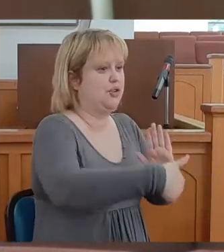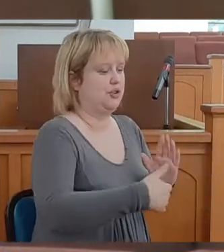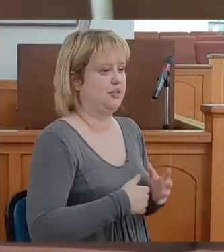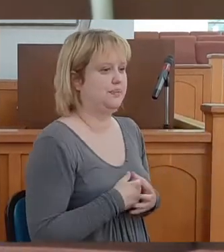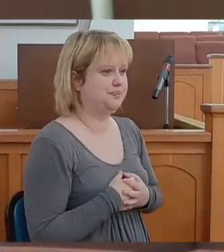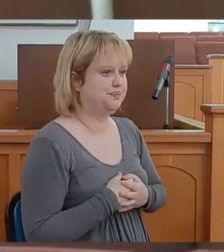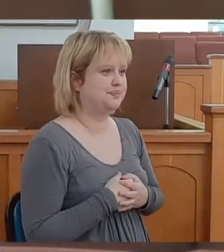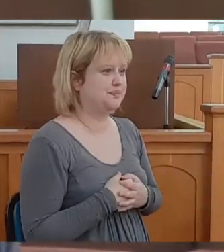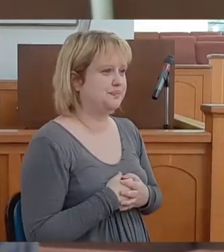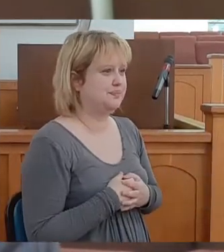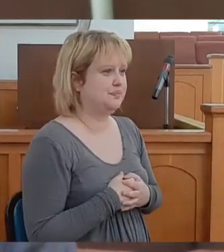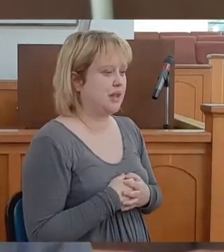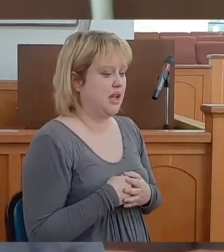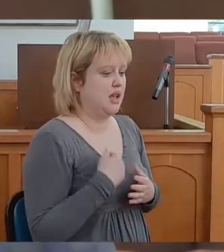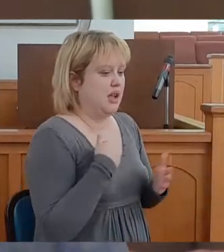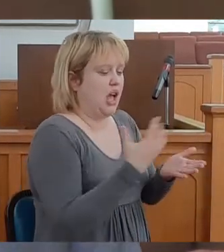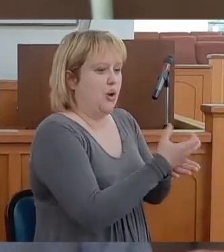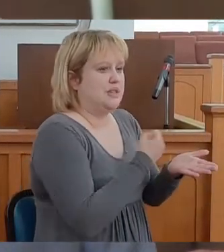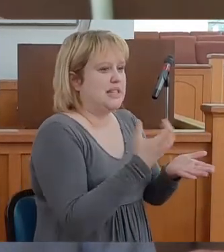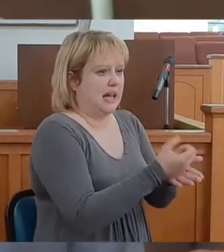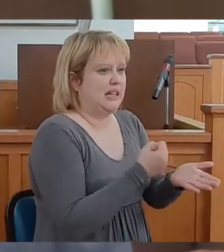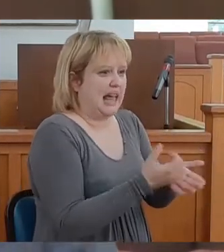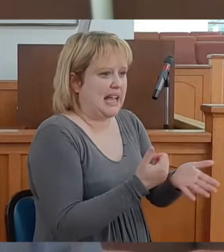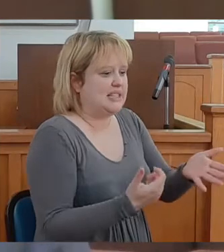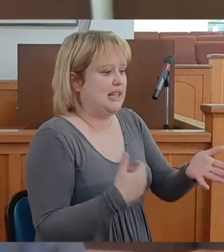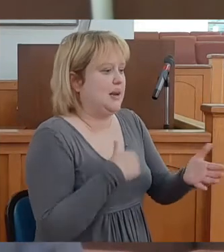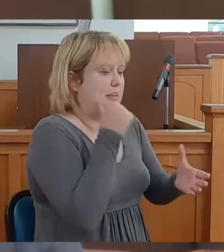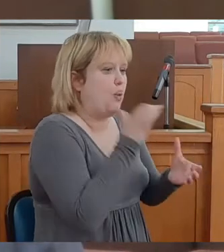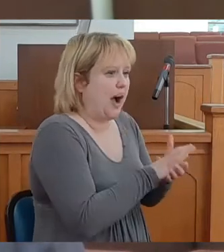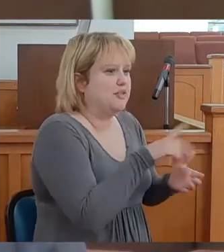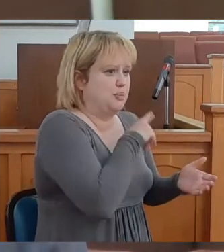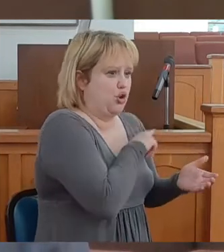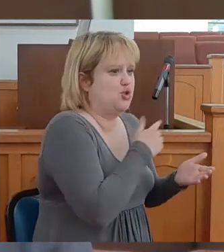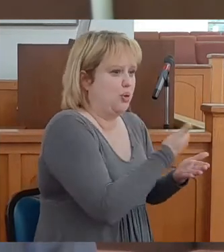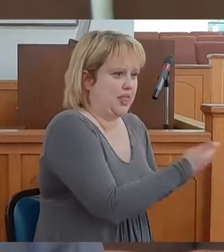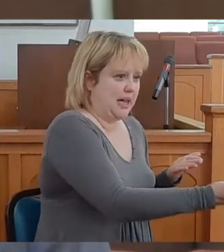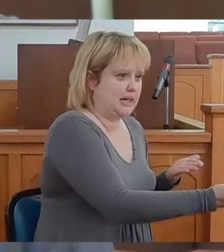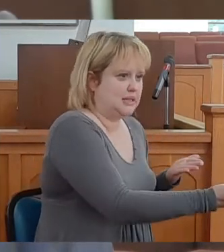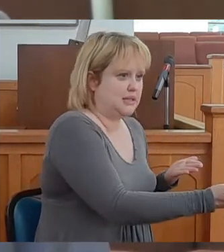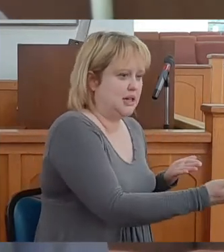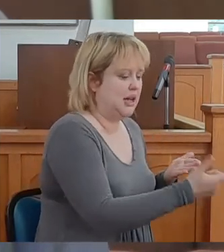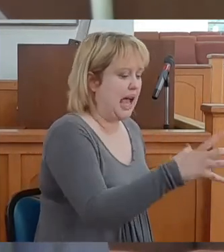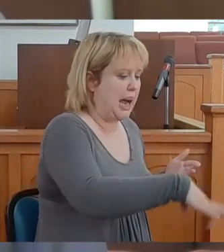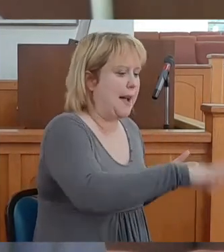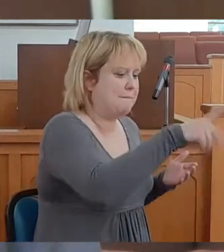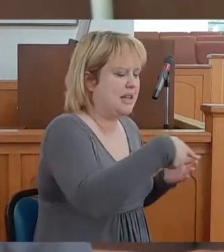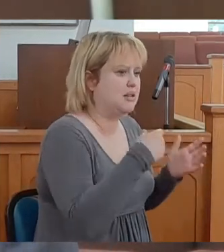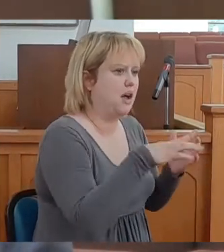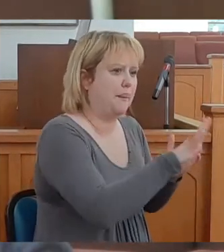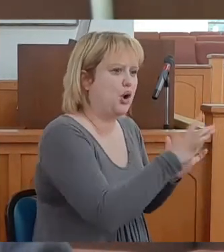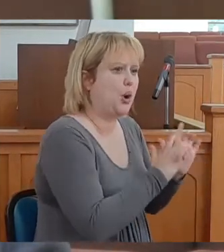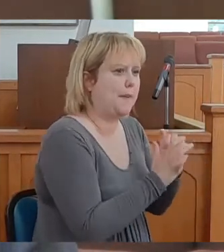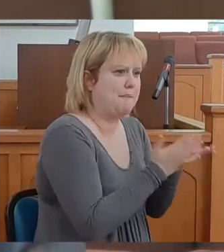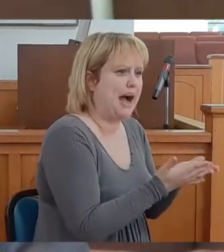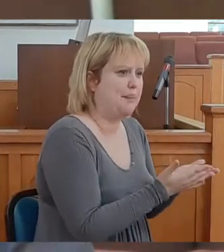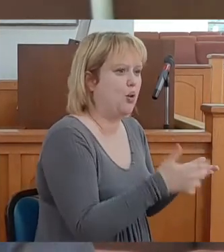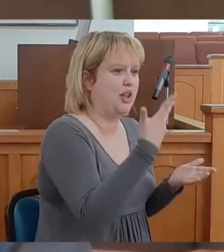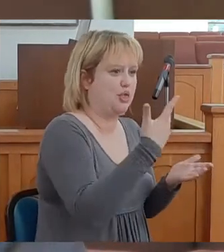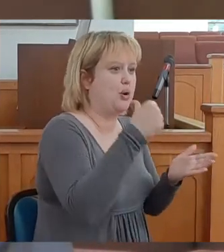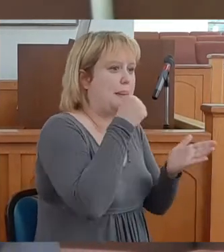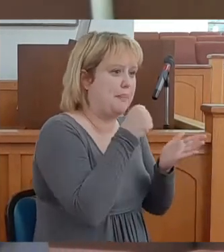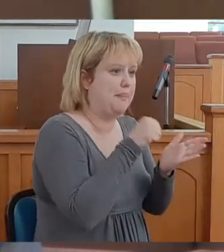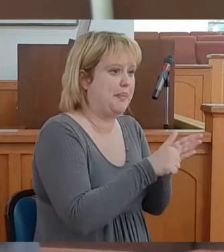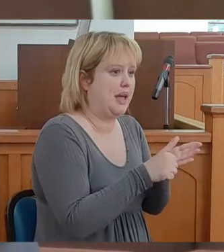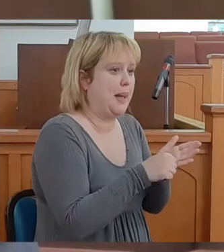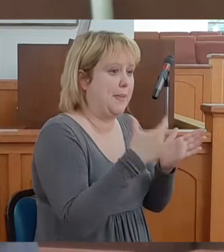I was collecting my wife's personal things, and I picked up her Bible, and a three-page letter